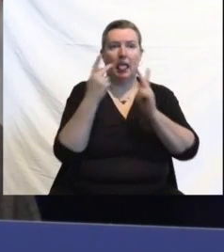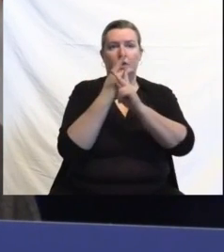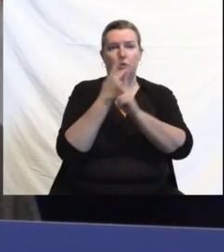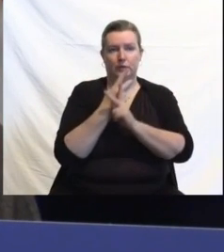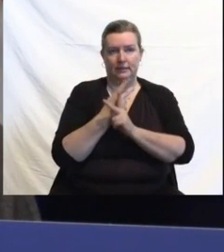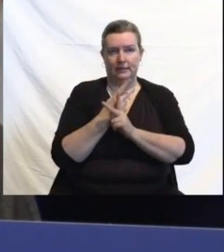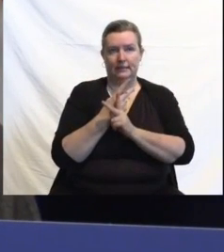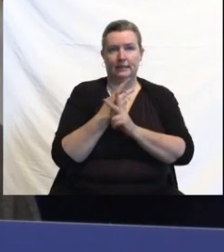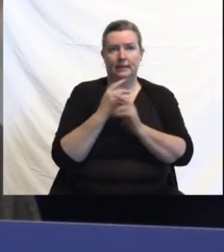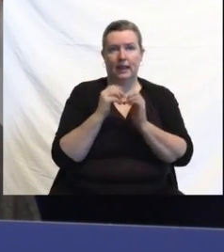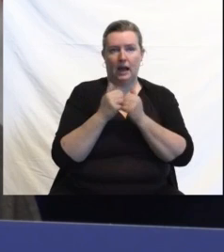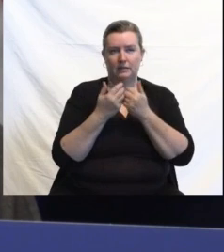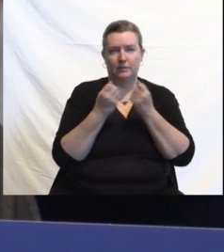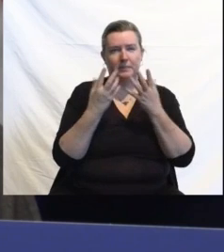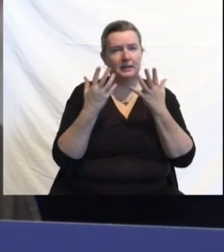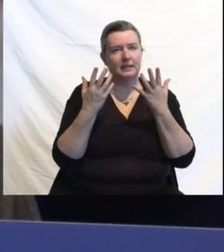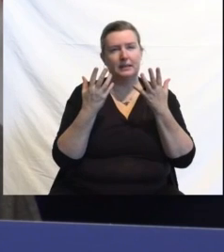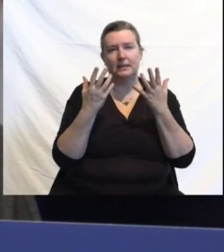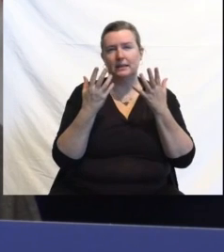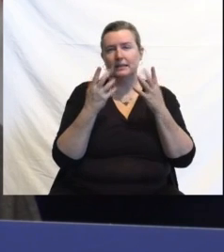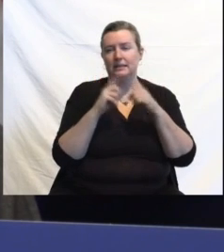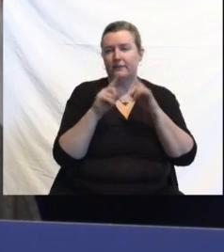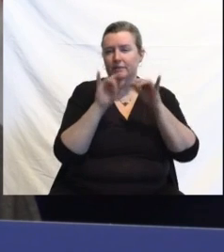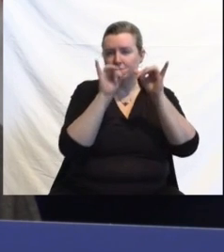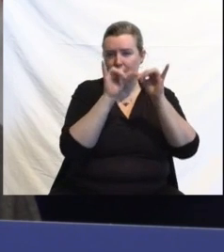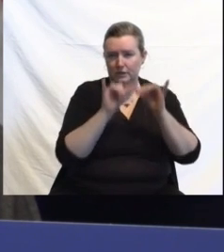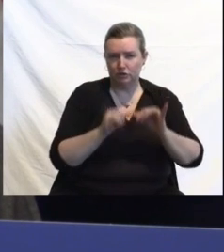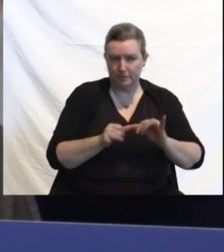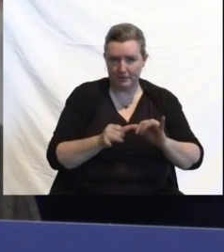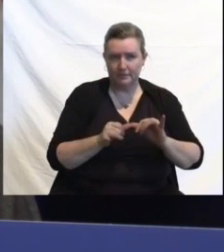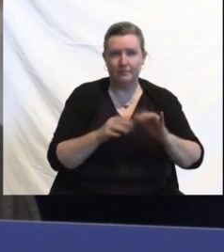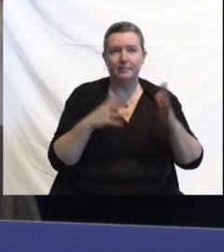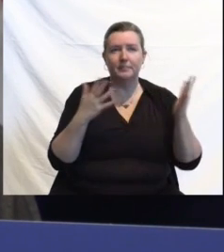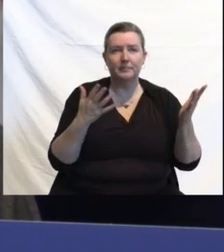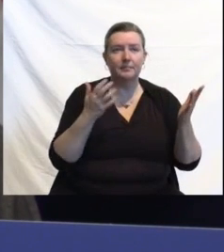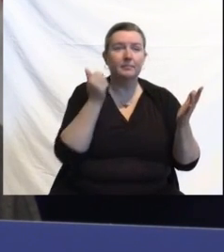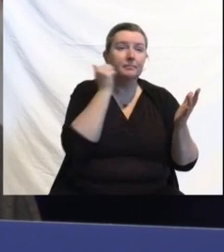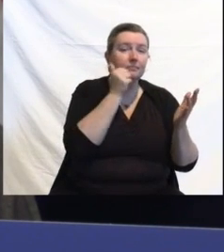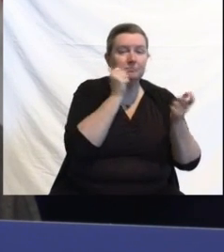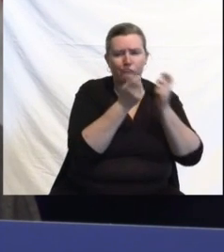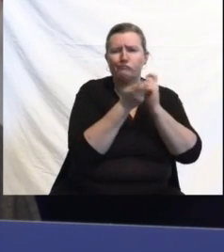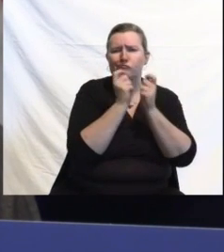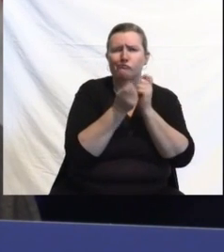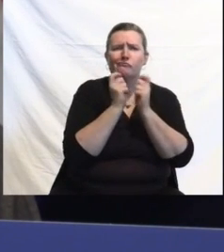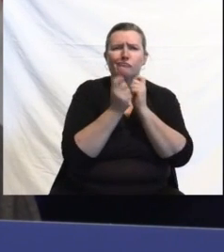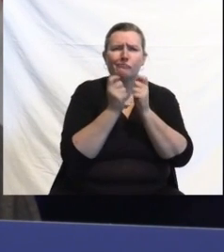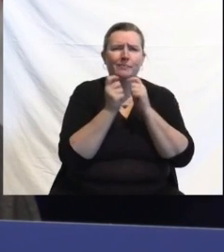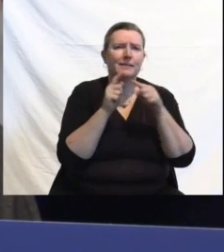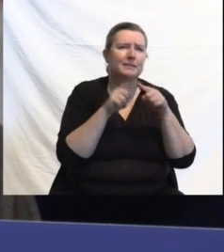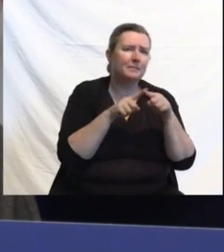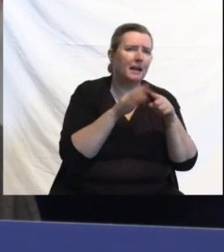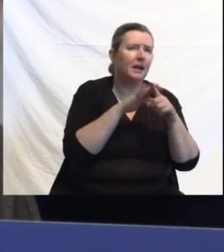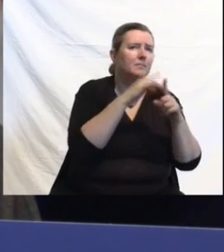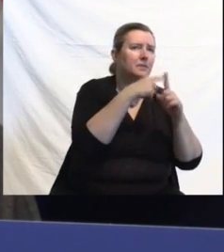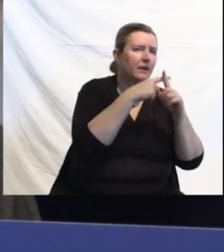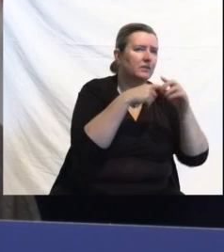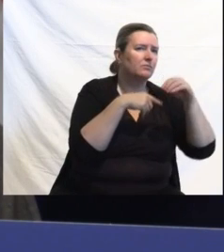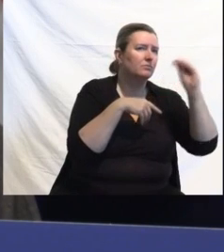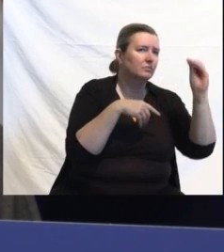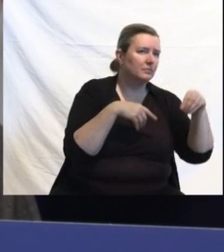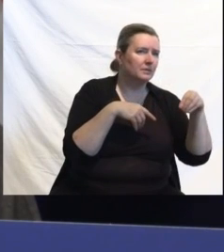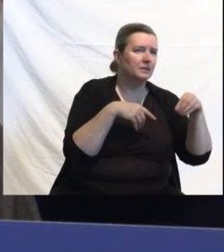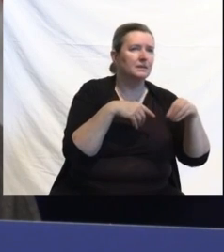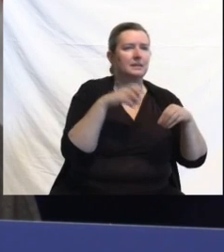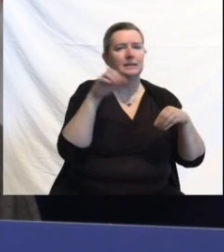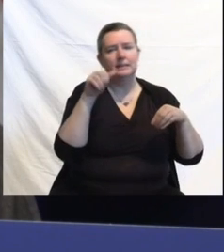bunch of different dynamic inputs. So, you know, it kind of changes day-to-day based on, you the case rate or the positivity, you know, on any sort of given day.